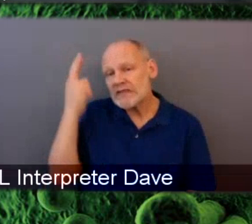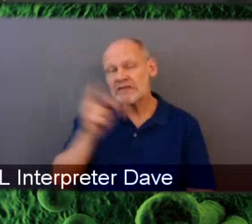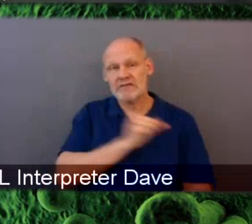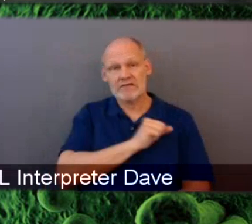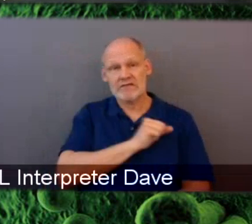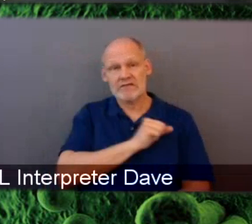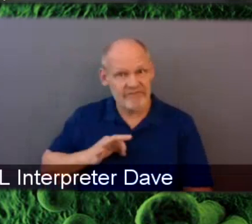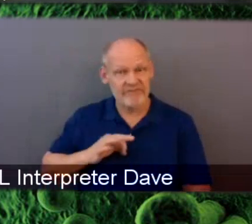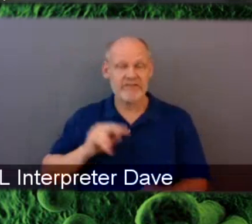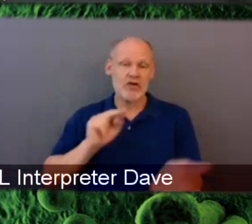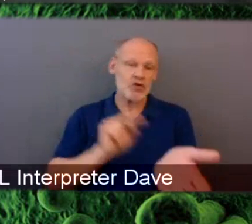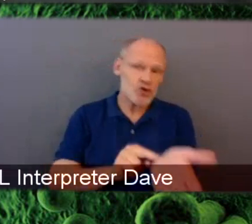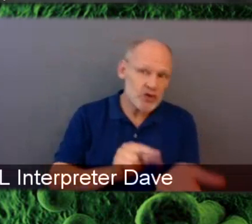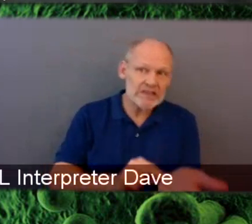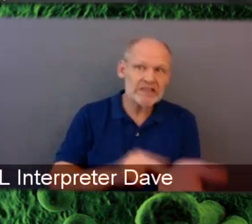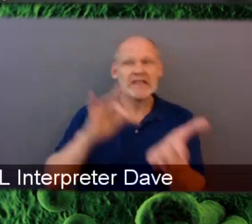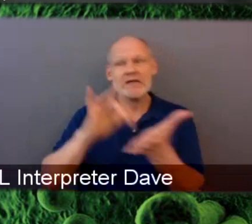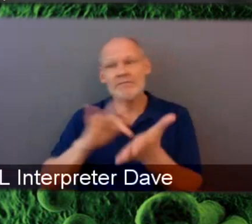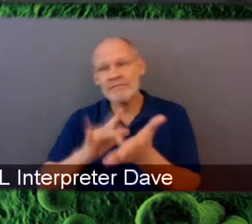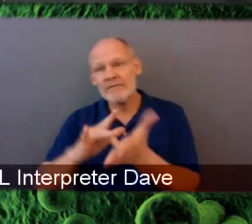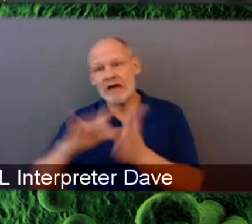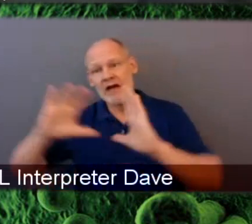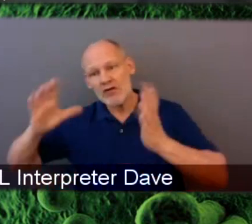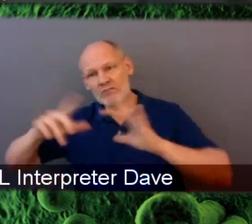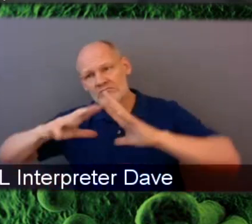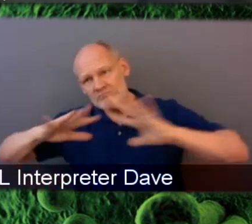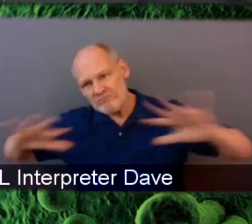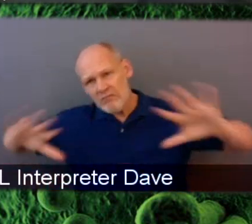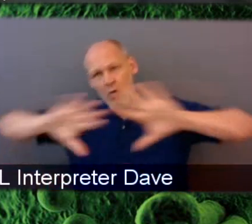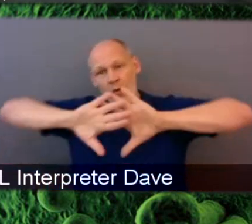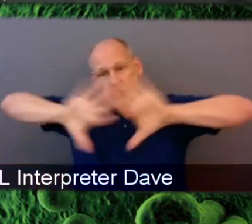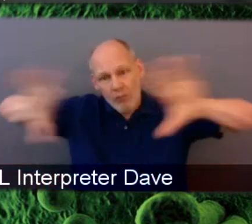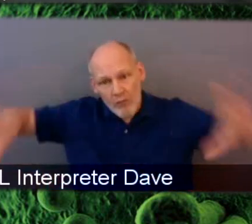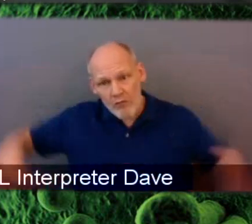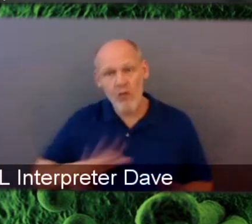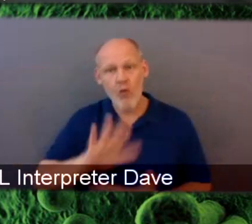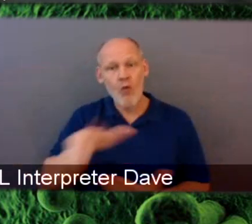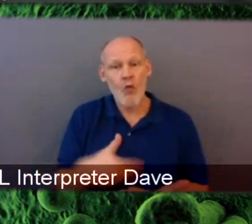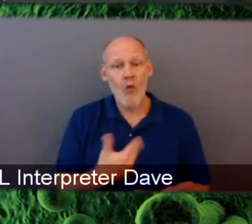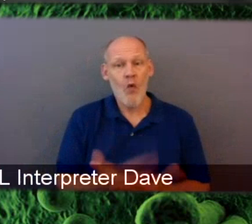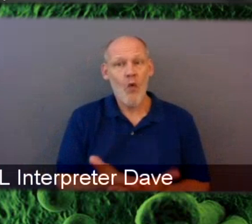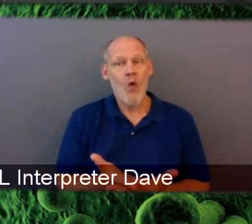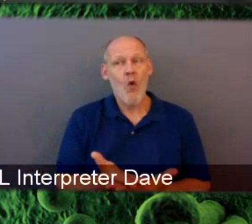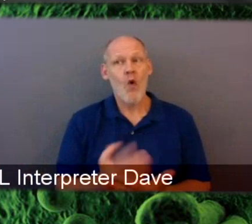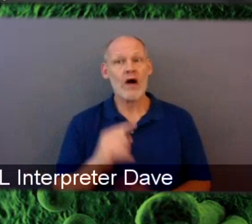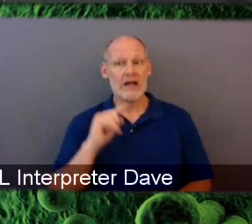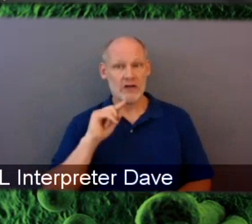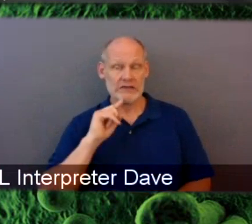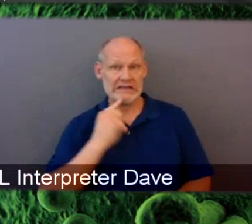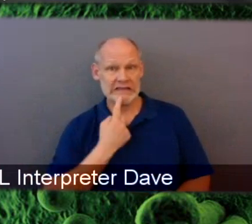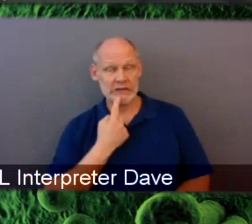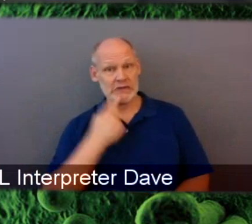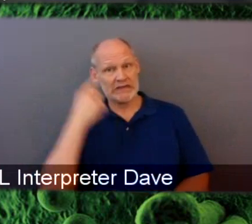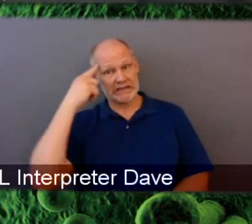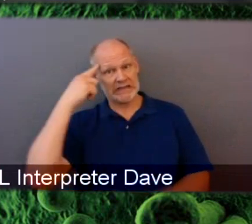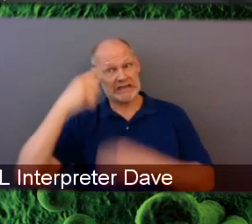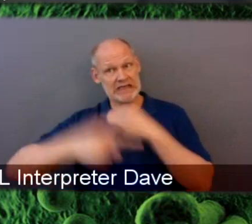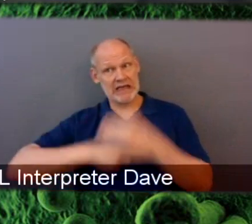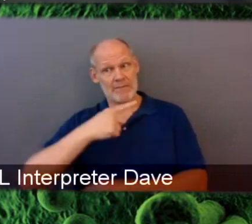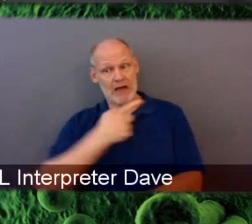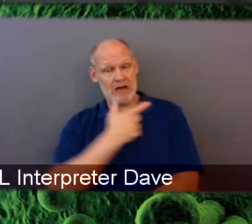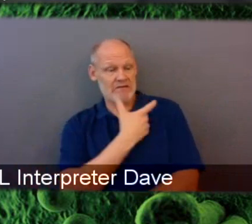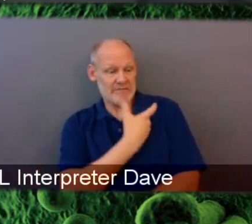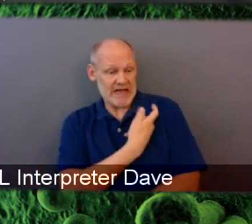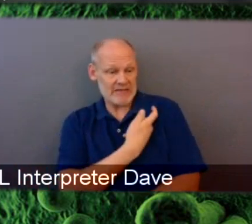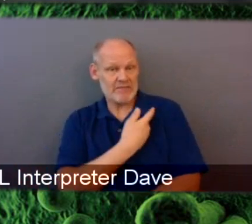nurses, they're all very dedicated. They all take vaccination education and outreach. They all take it as part of their